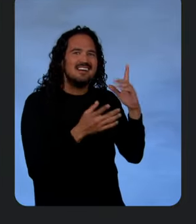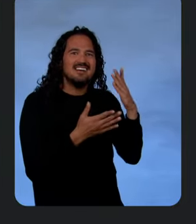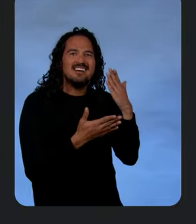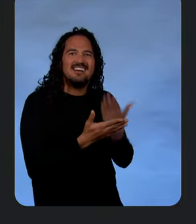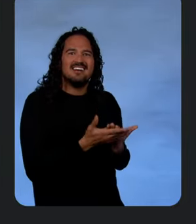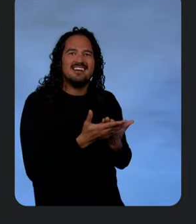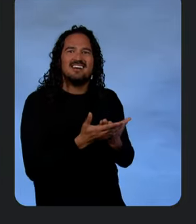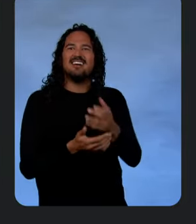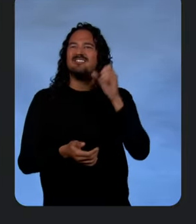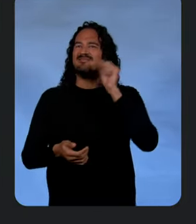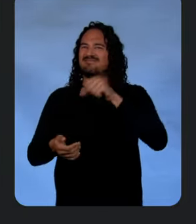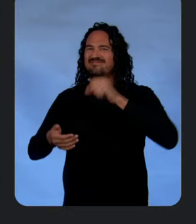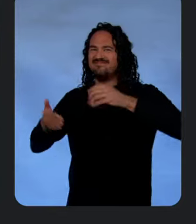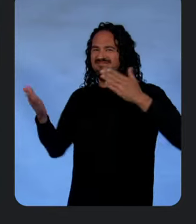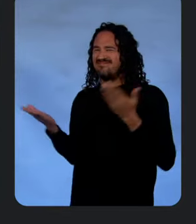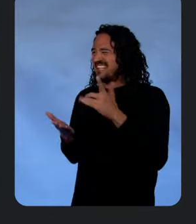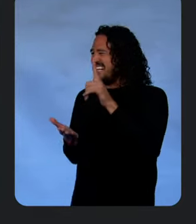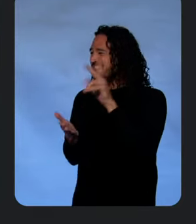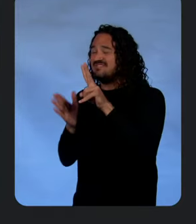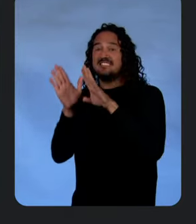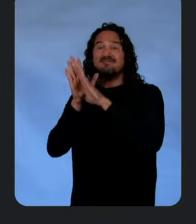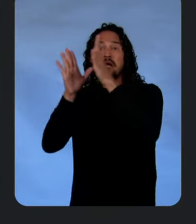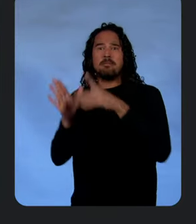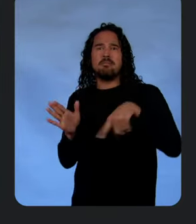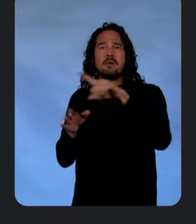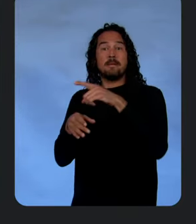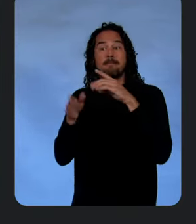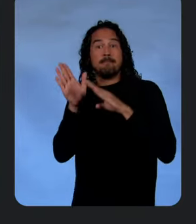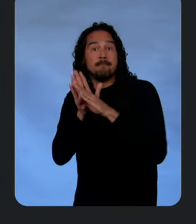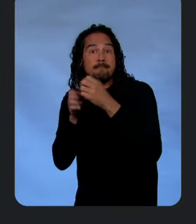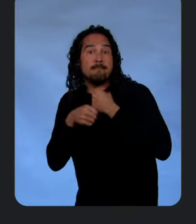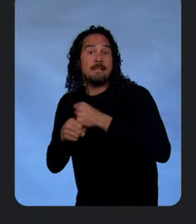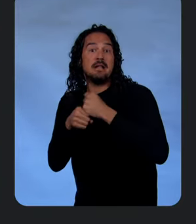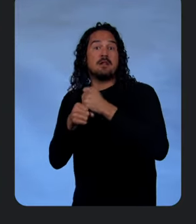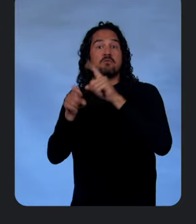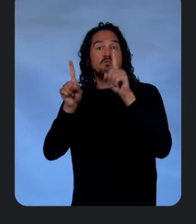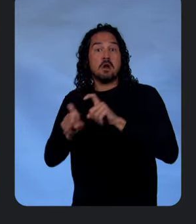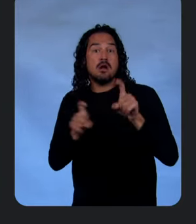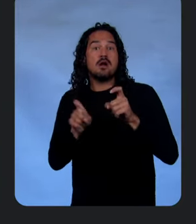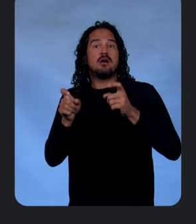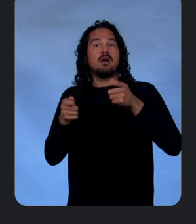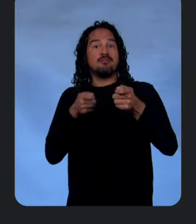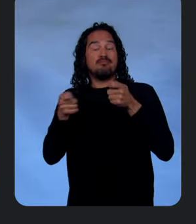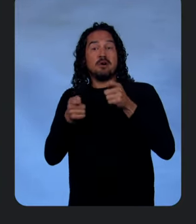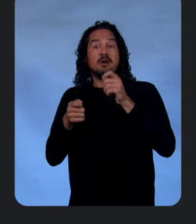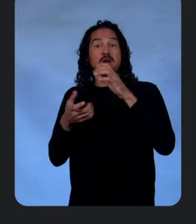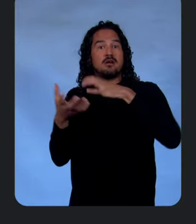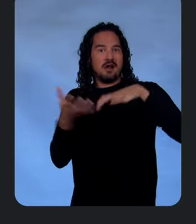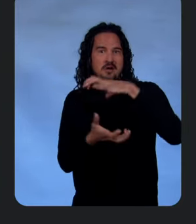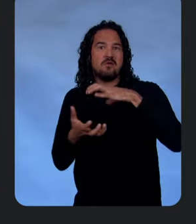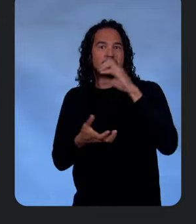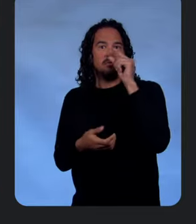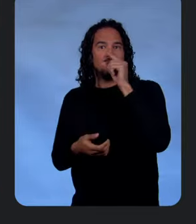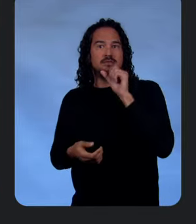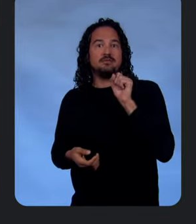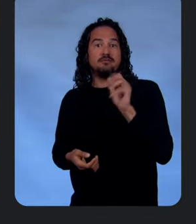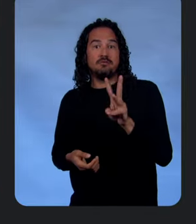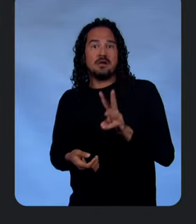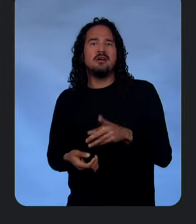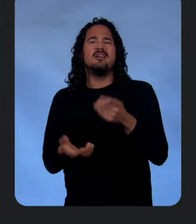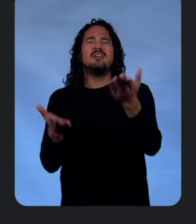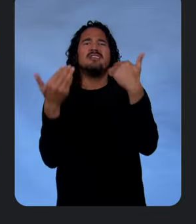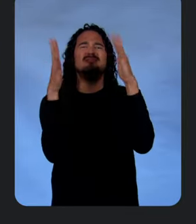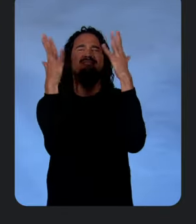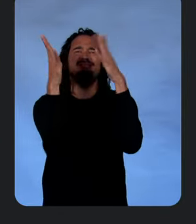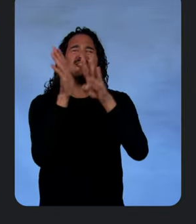full of developers who build, run, and operate software using Google Cloud. Yeah. some shout-outs to some developers. Our Champion Innovators over